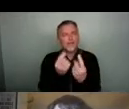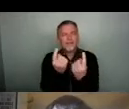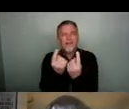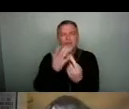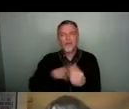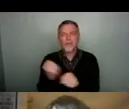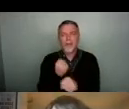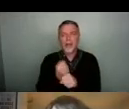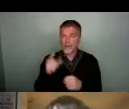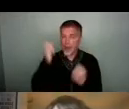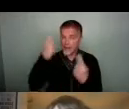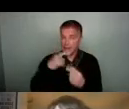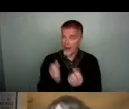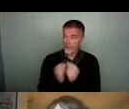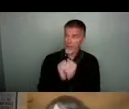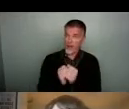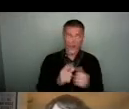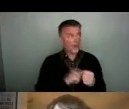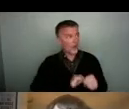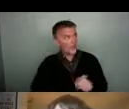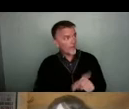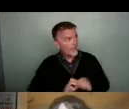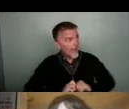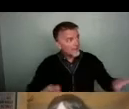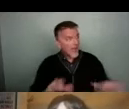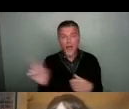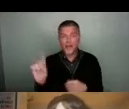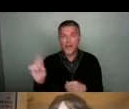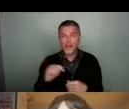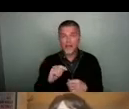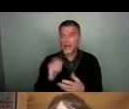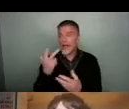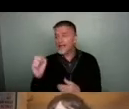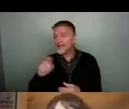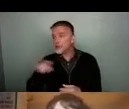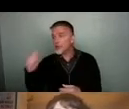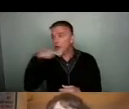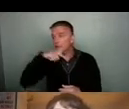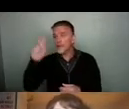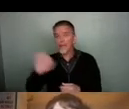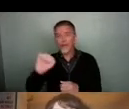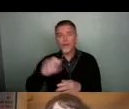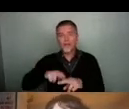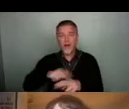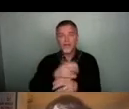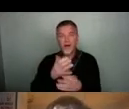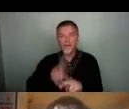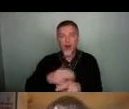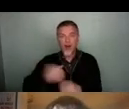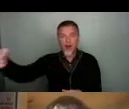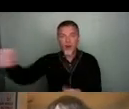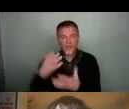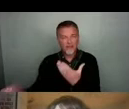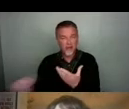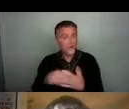ideas viable given the global pandemic and the fact that, you know, sometimes 80, 100 percent of your staff are furloughed, for example? Do you have the